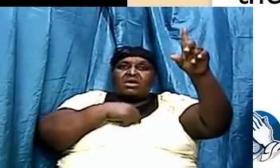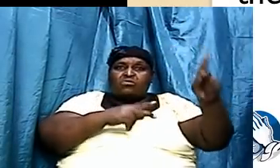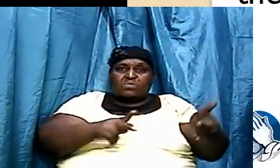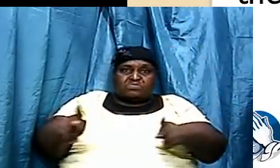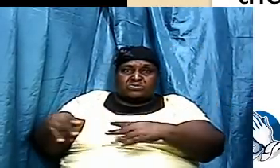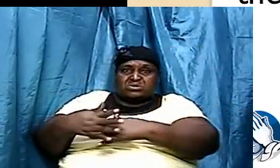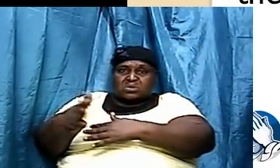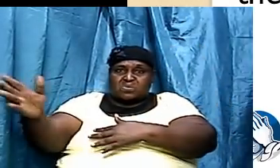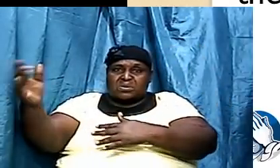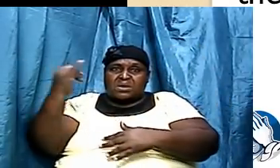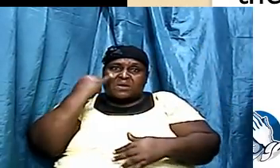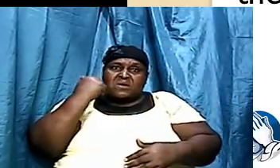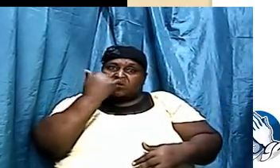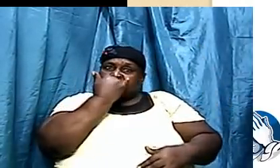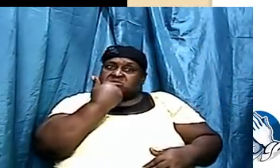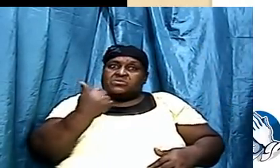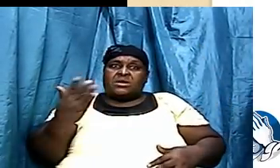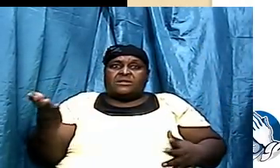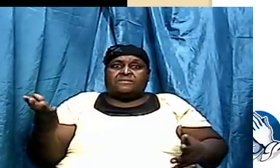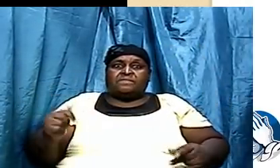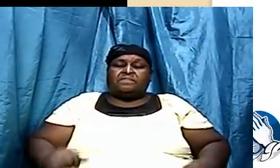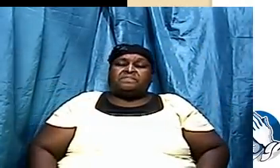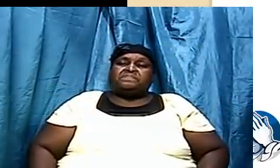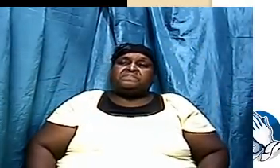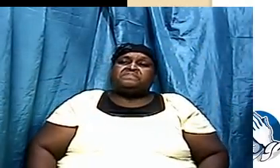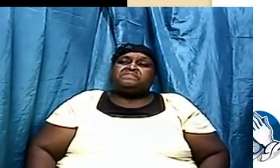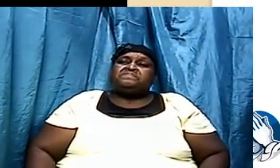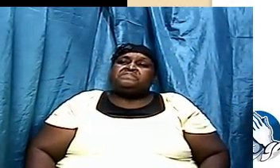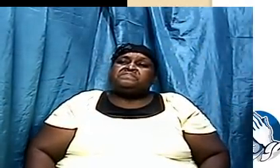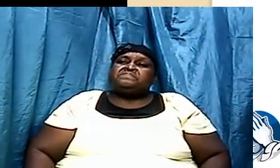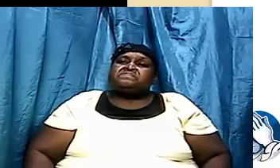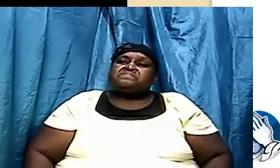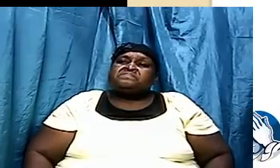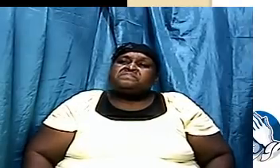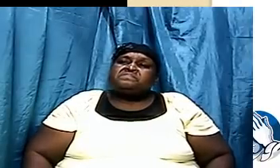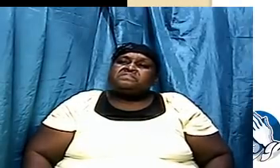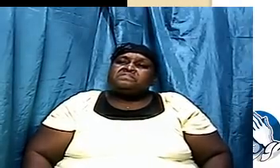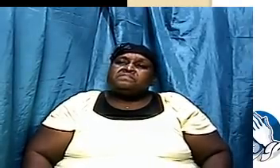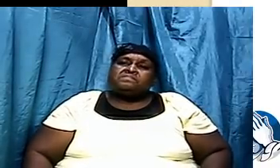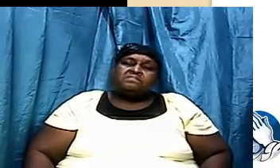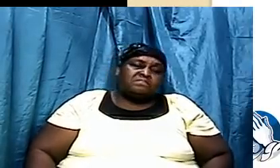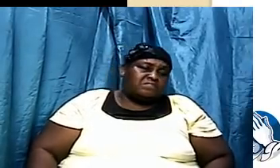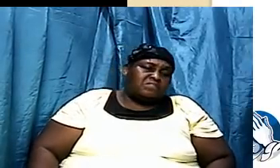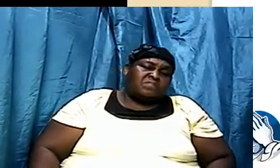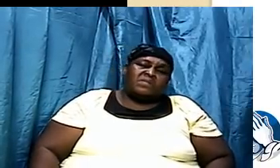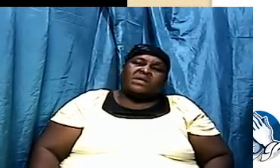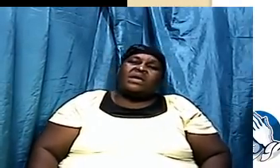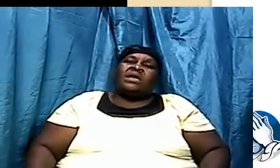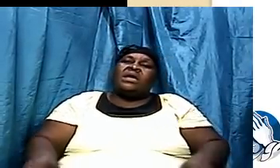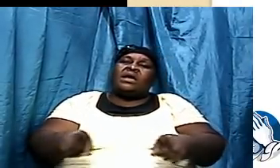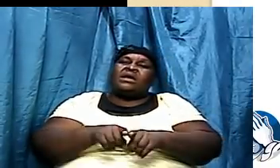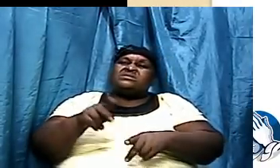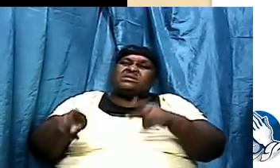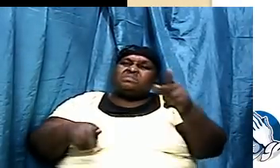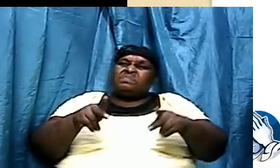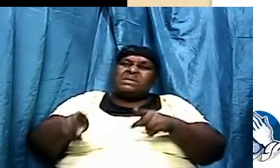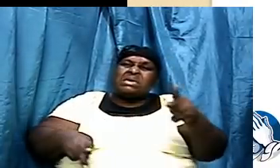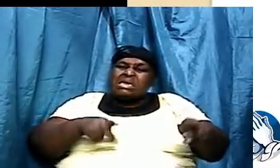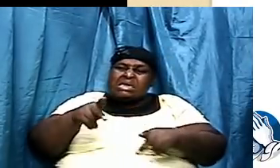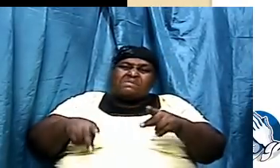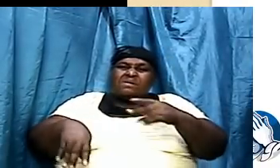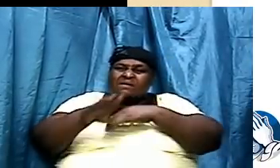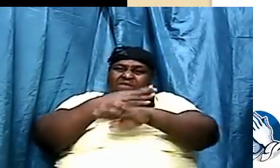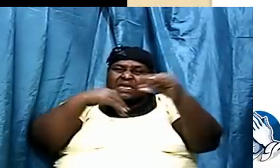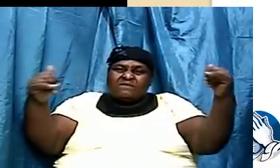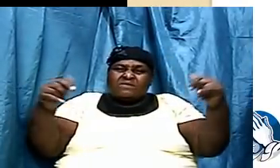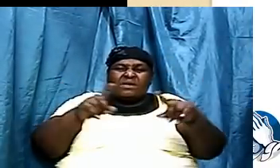But he also made another statement in Jeremiah chapter 33 and verse 22. He said as the host of the heavens cannot be